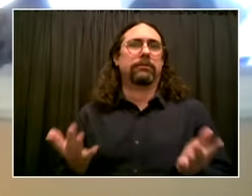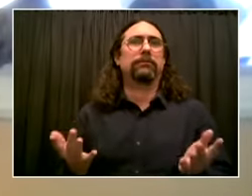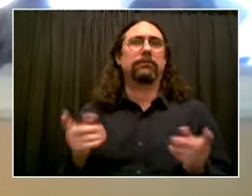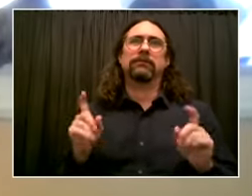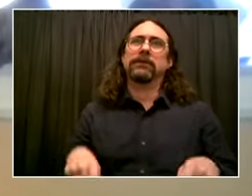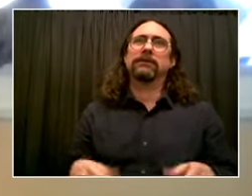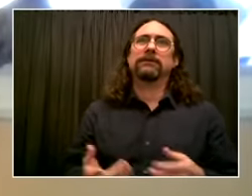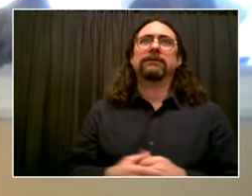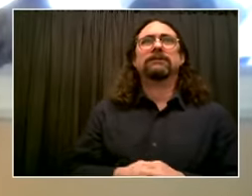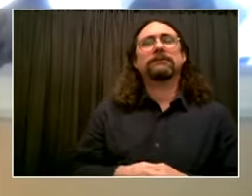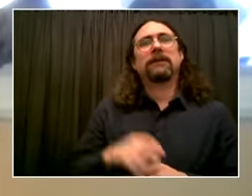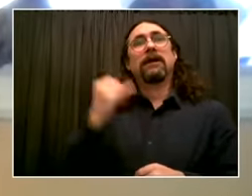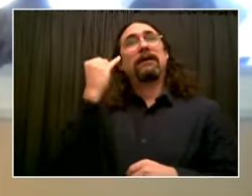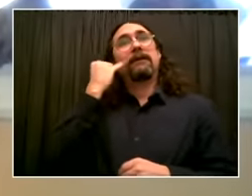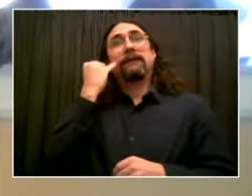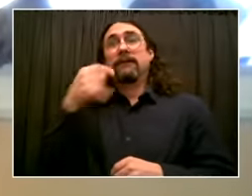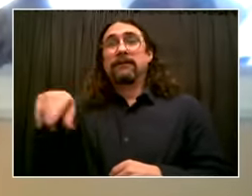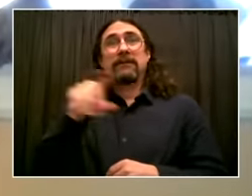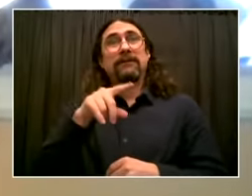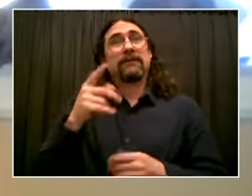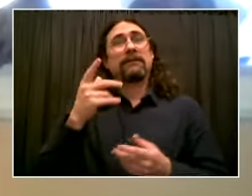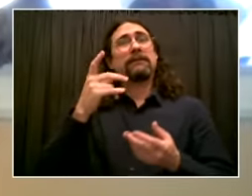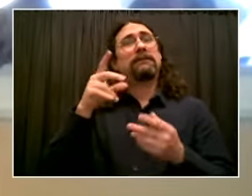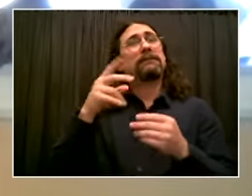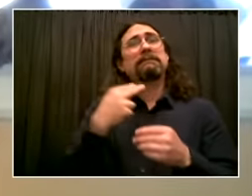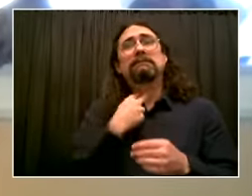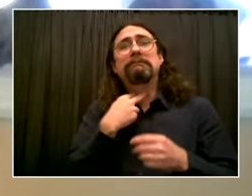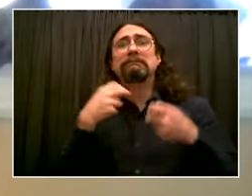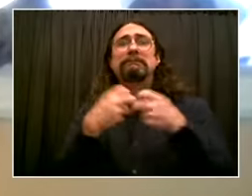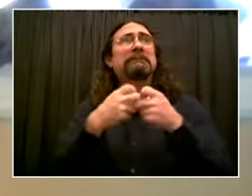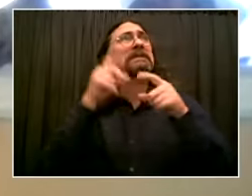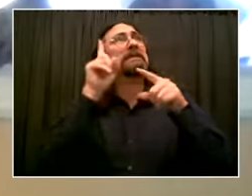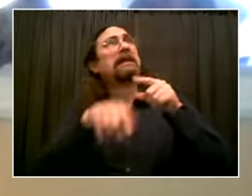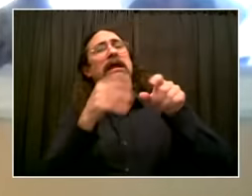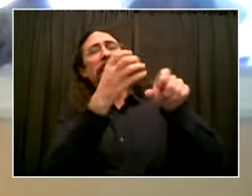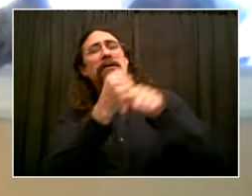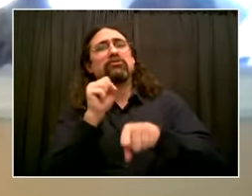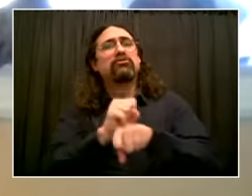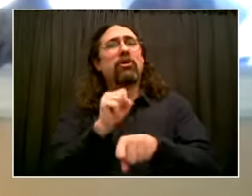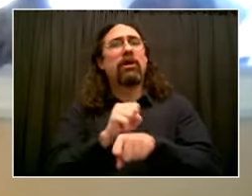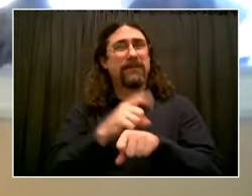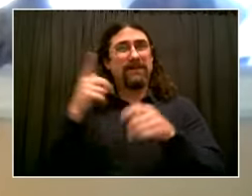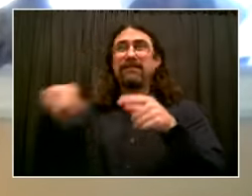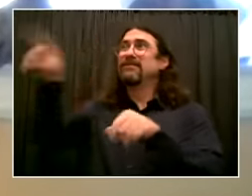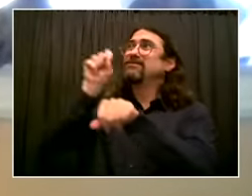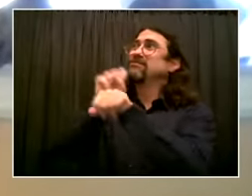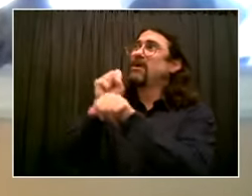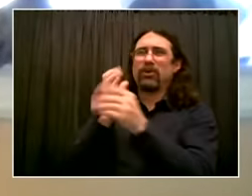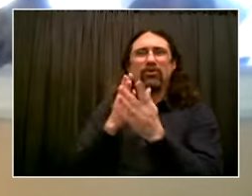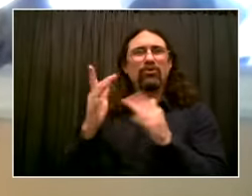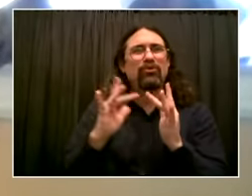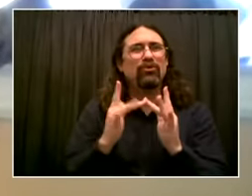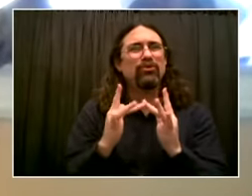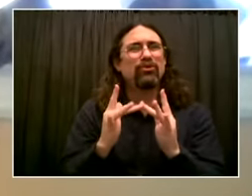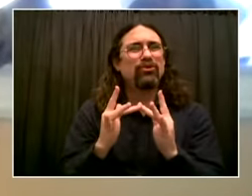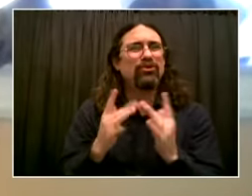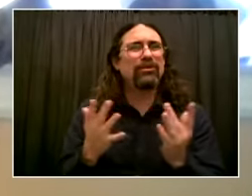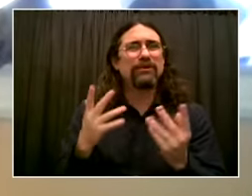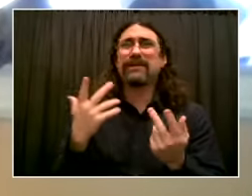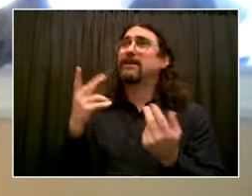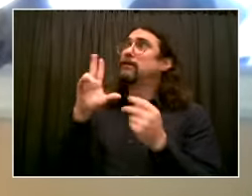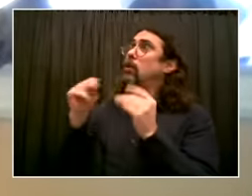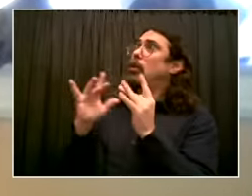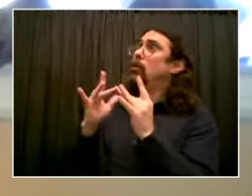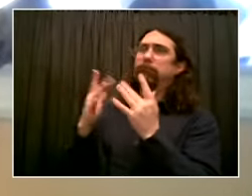because they don't have access to high-speed broadband. And of course, our students who, you know, have been thrust into the